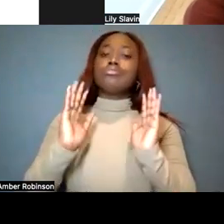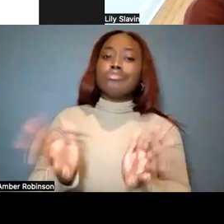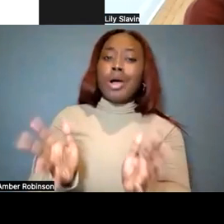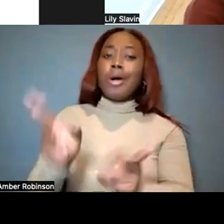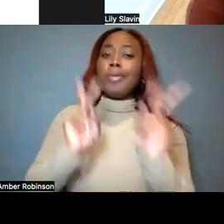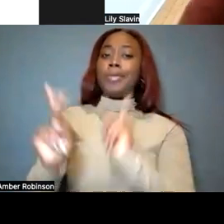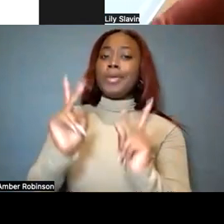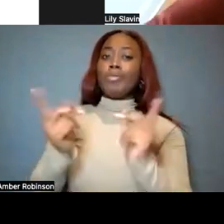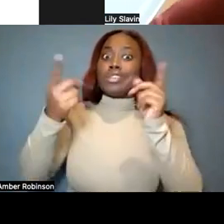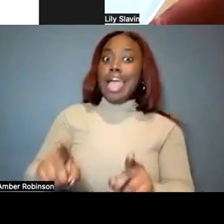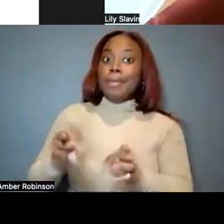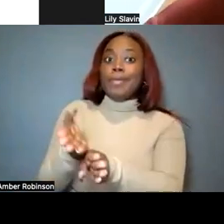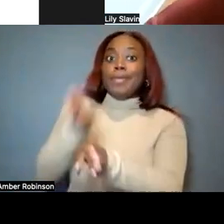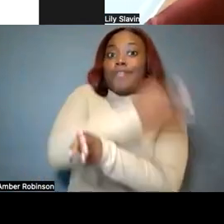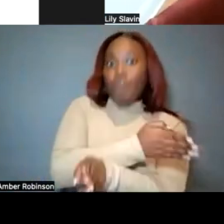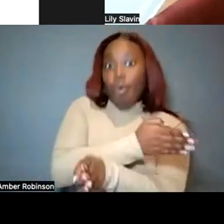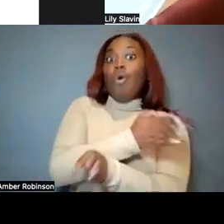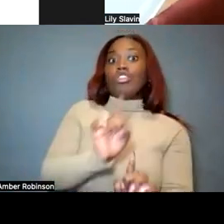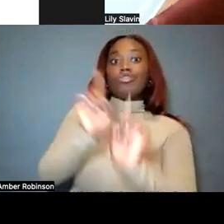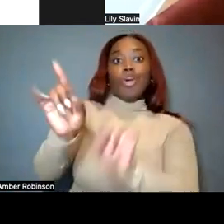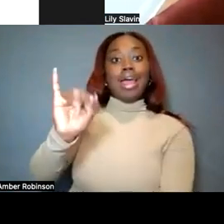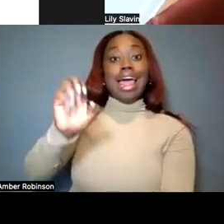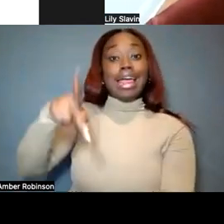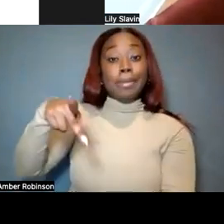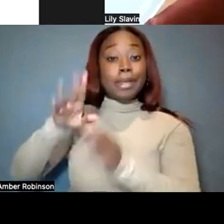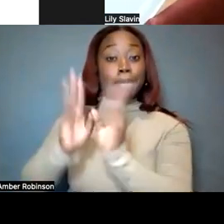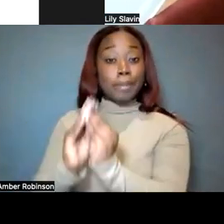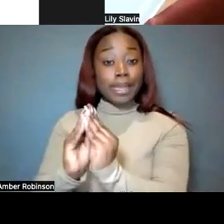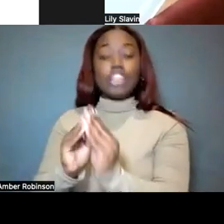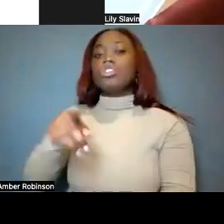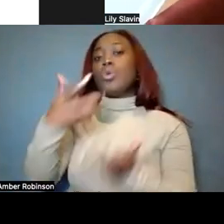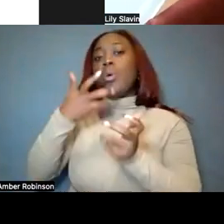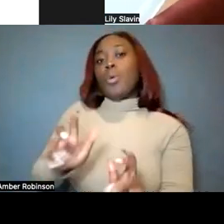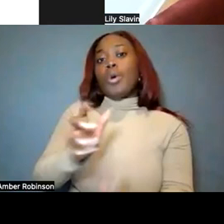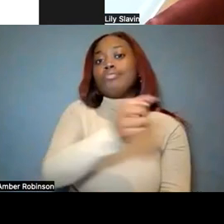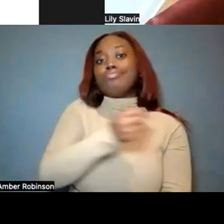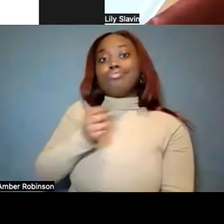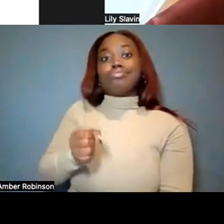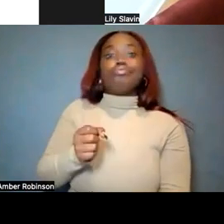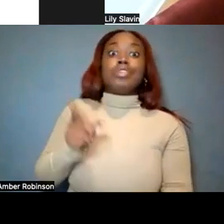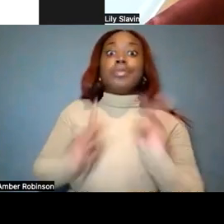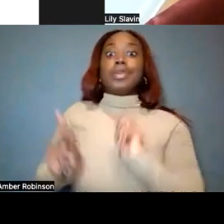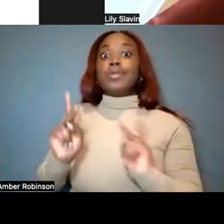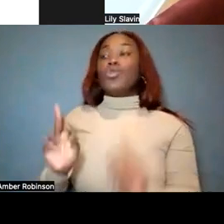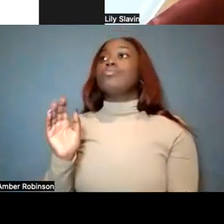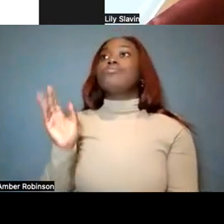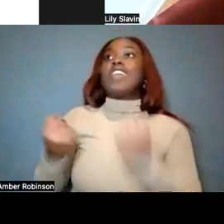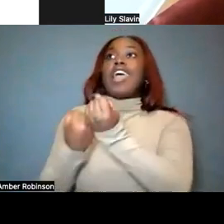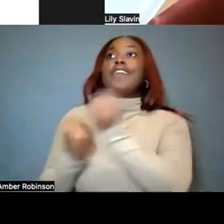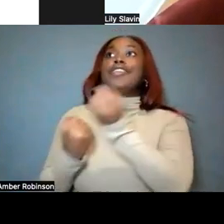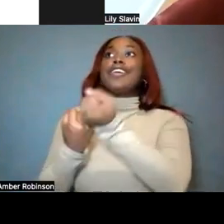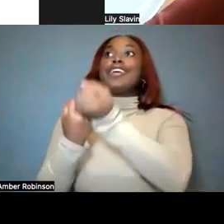what's going on before you go to the IEP meeting, because you don't want to take people by surprise if you're going to advocate for